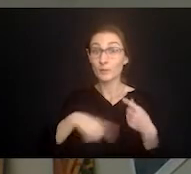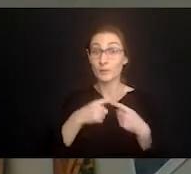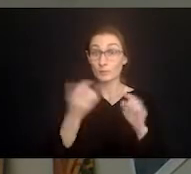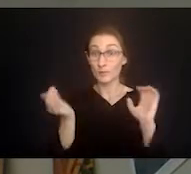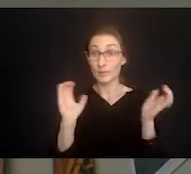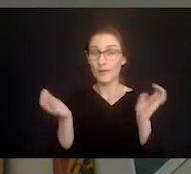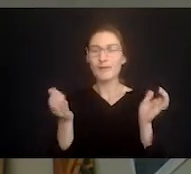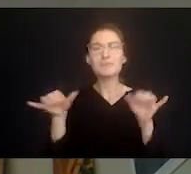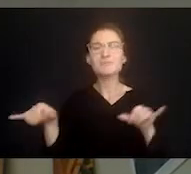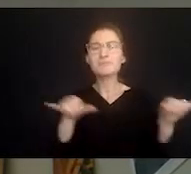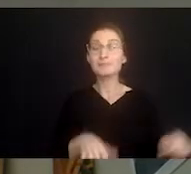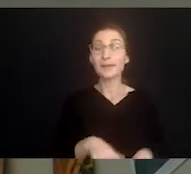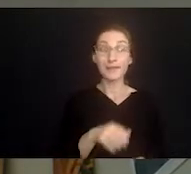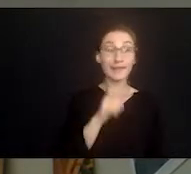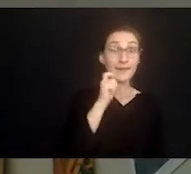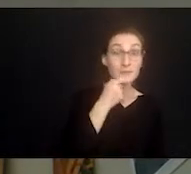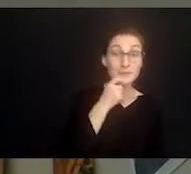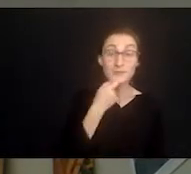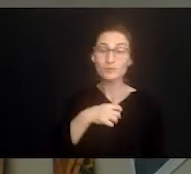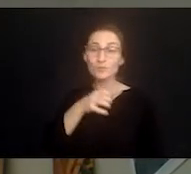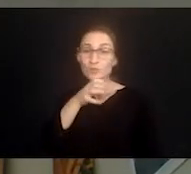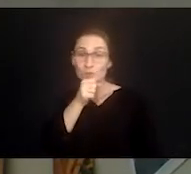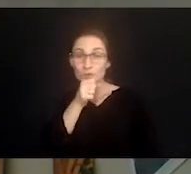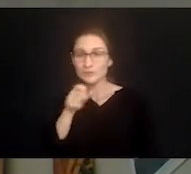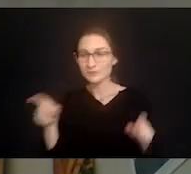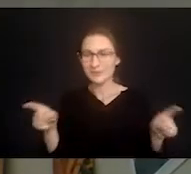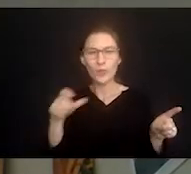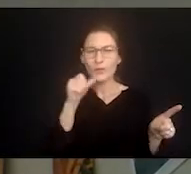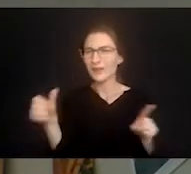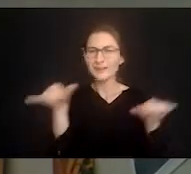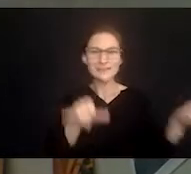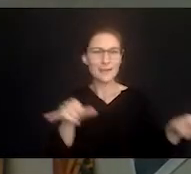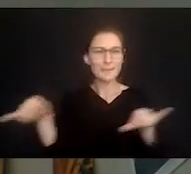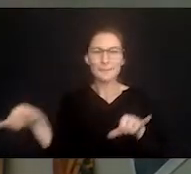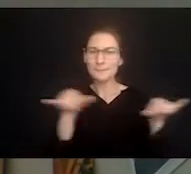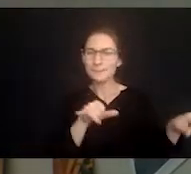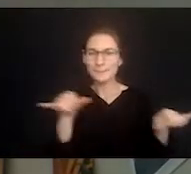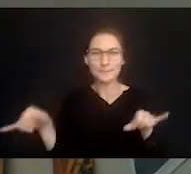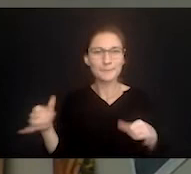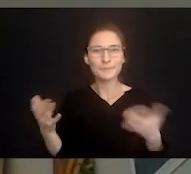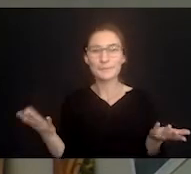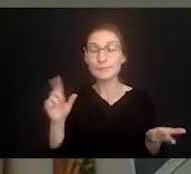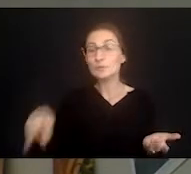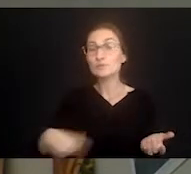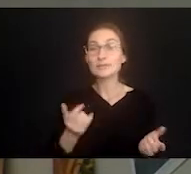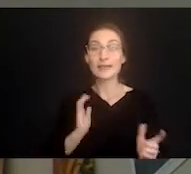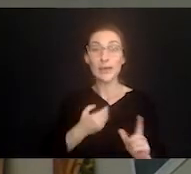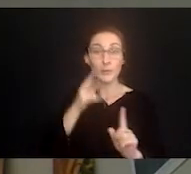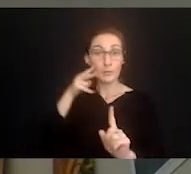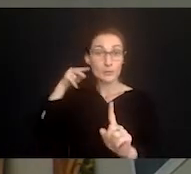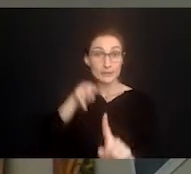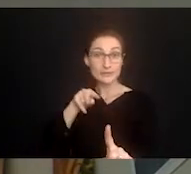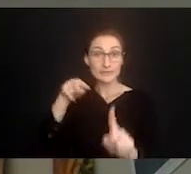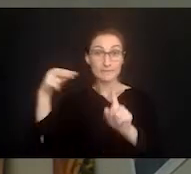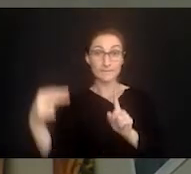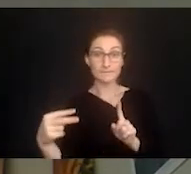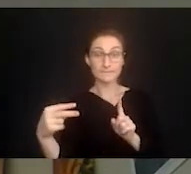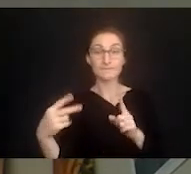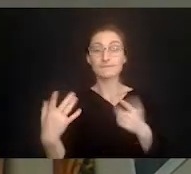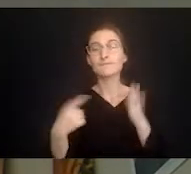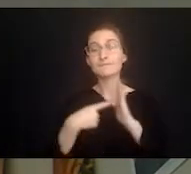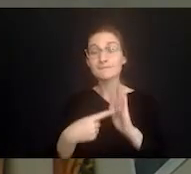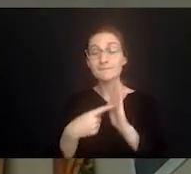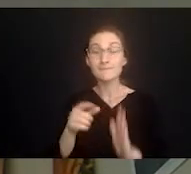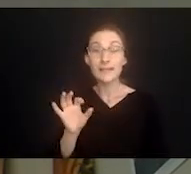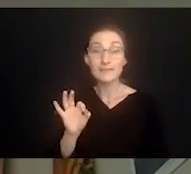do that you're like comparing apples to oranges and they're just not the same because we're seeing what we perceive to be their